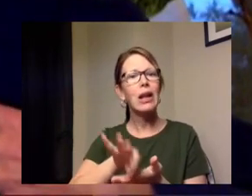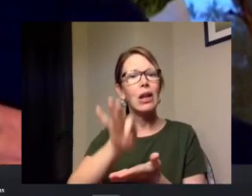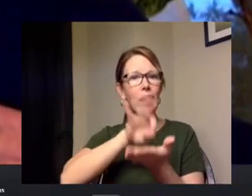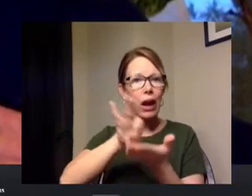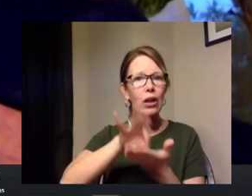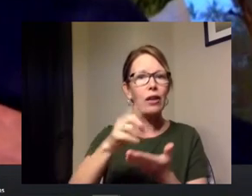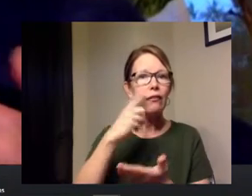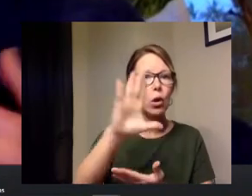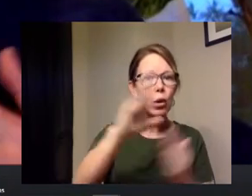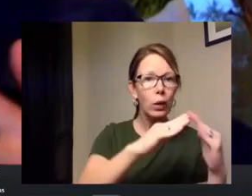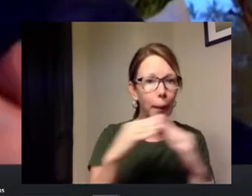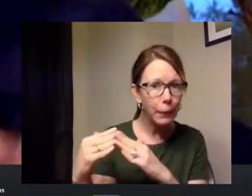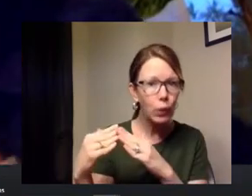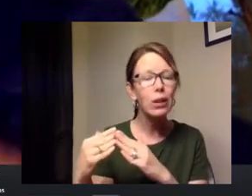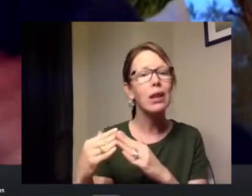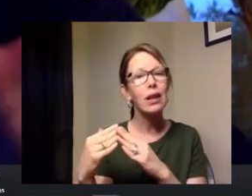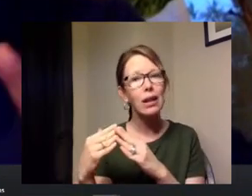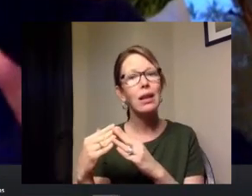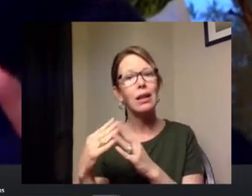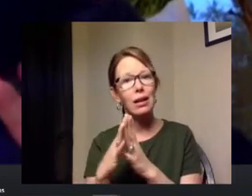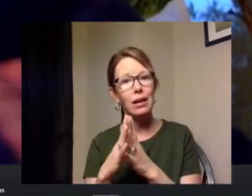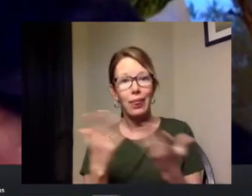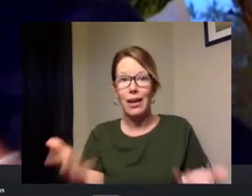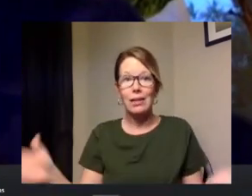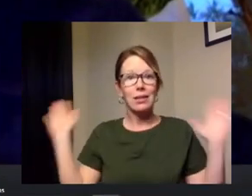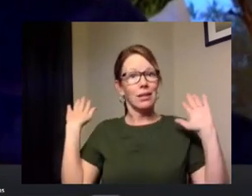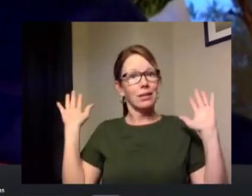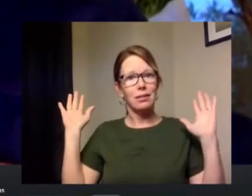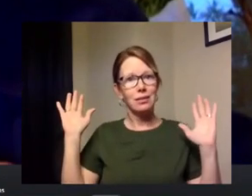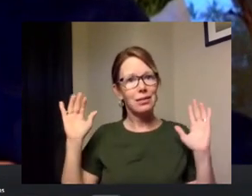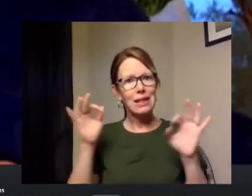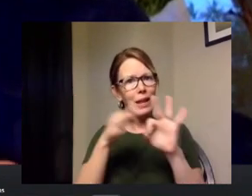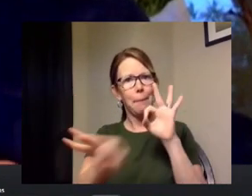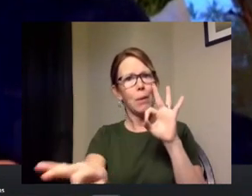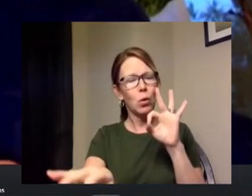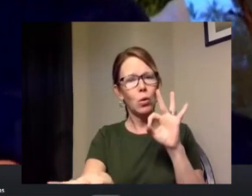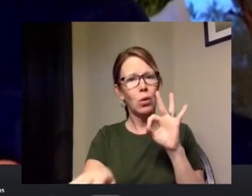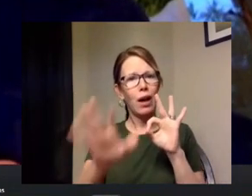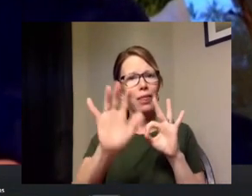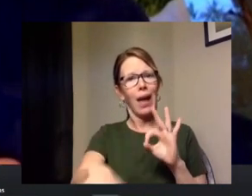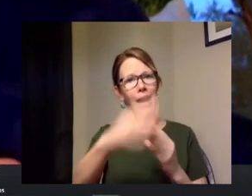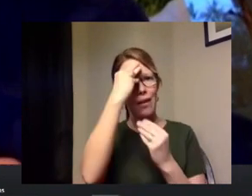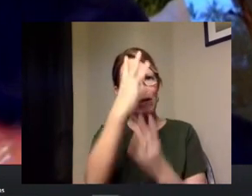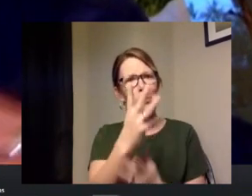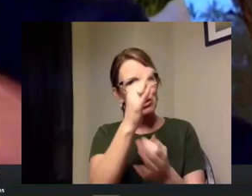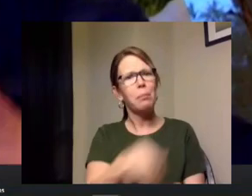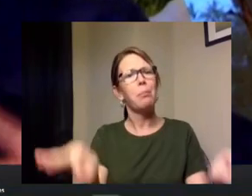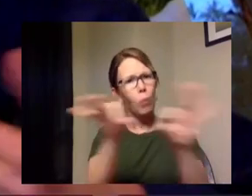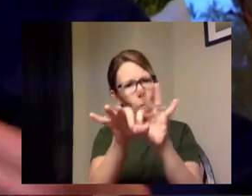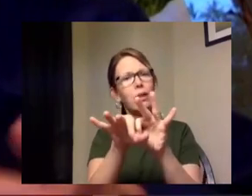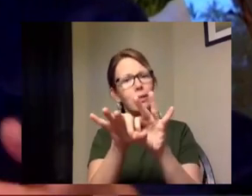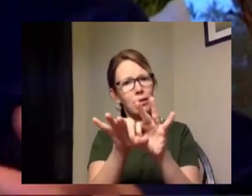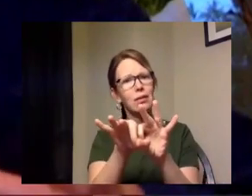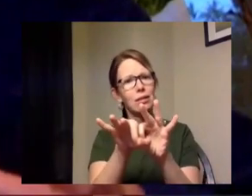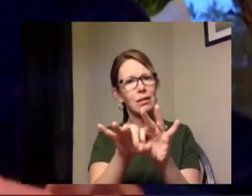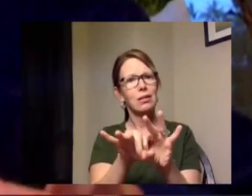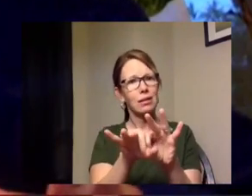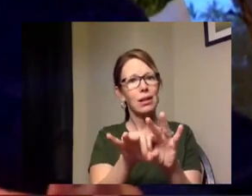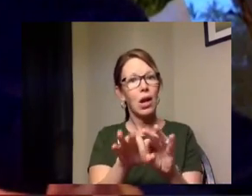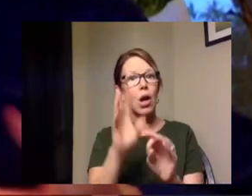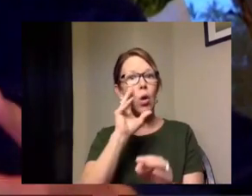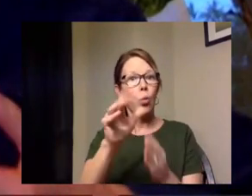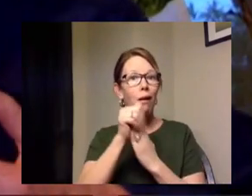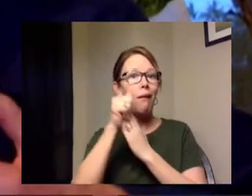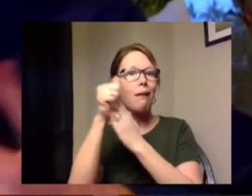community and and and that's it that it's that simple this data is very important and it results in major decision